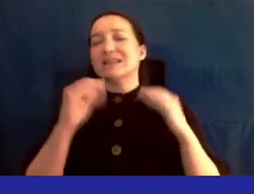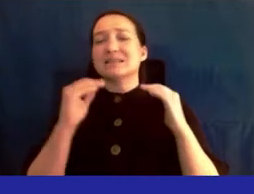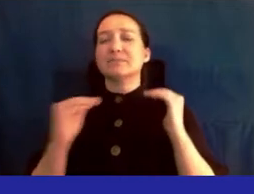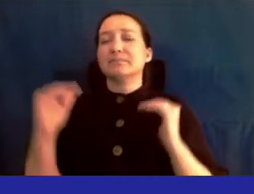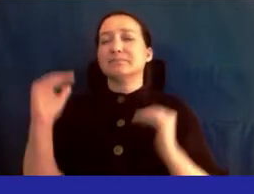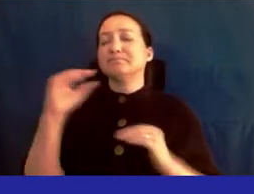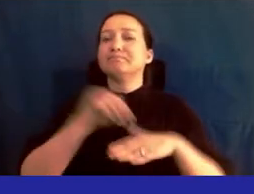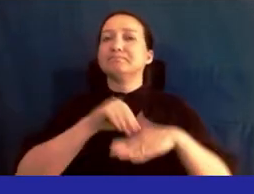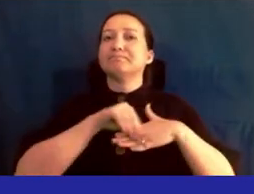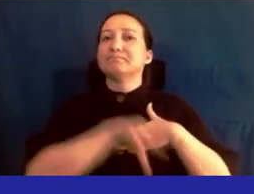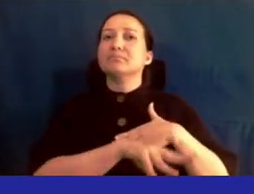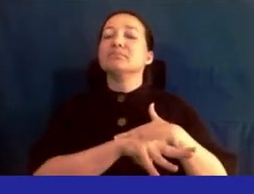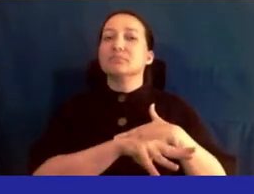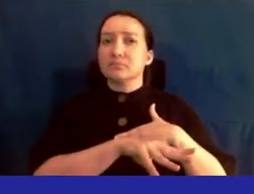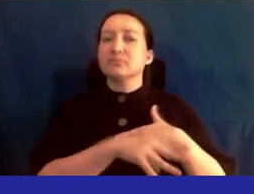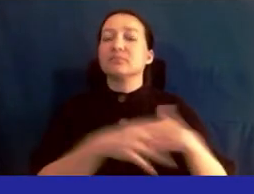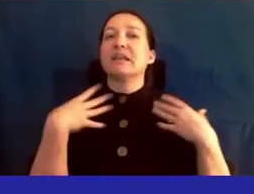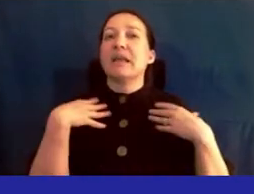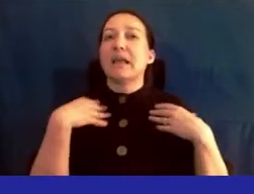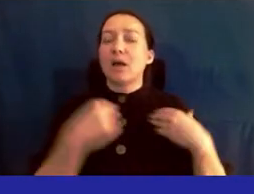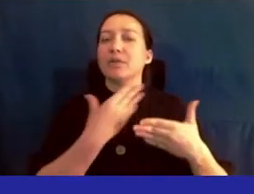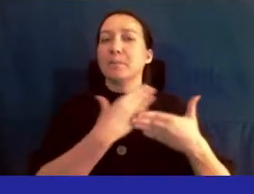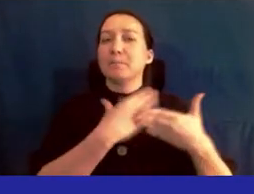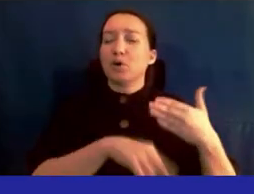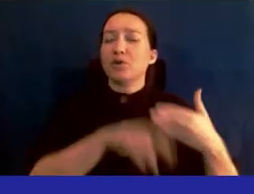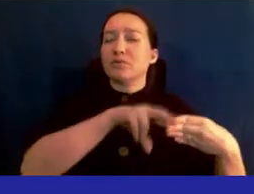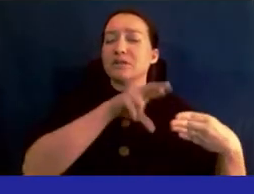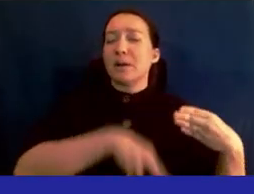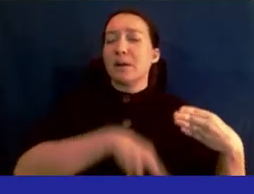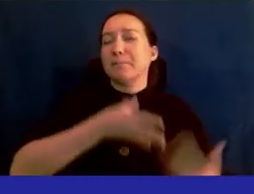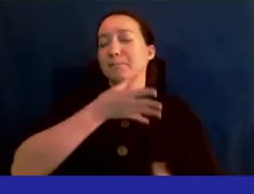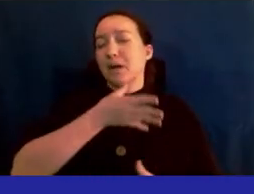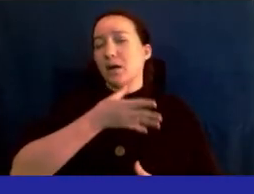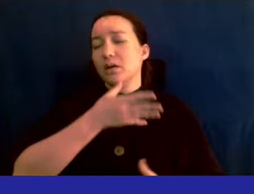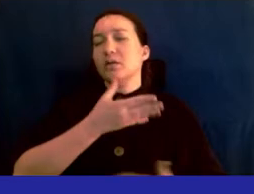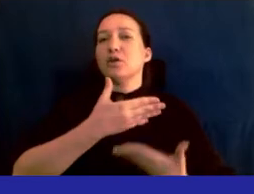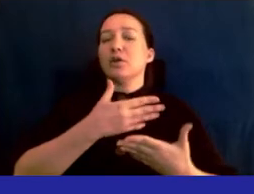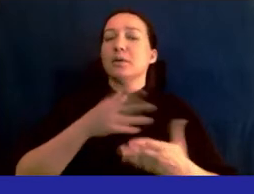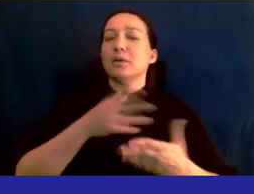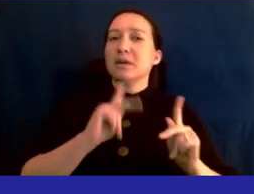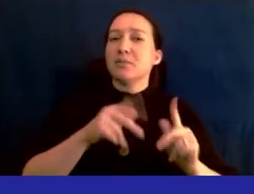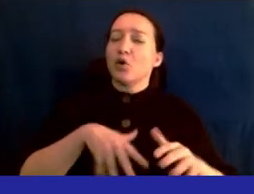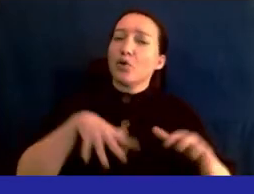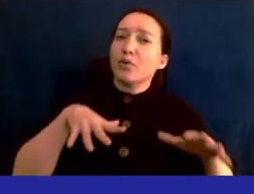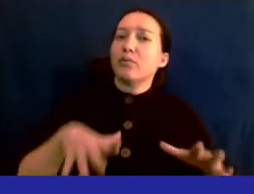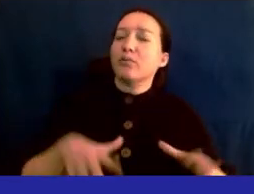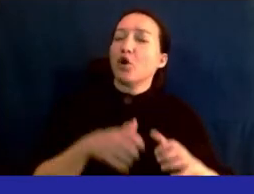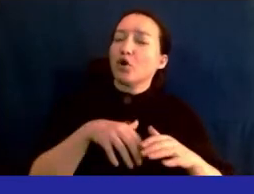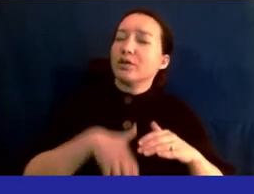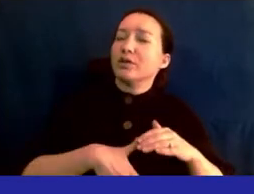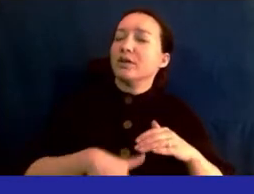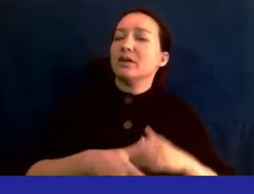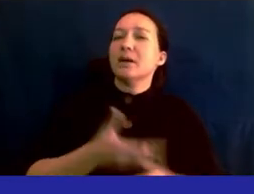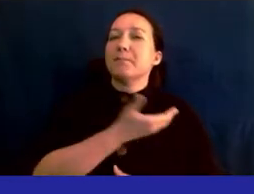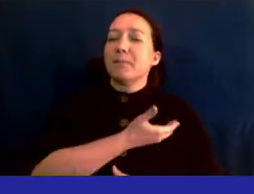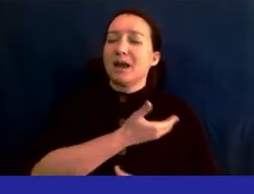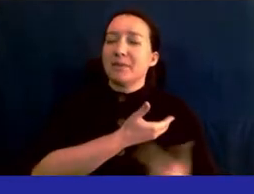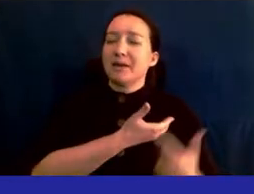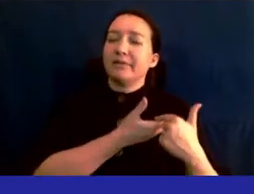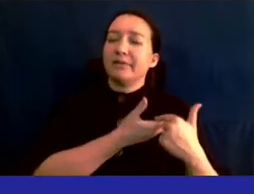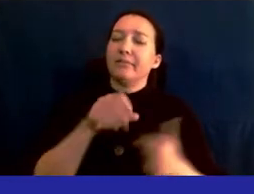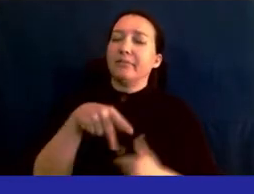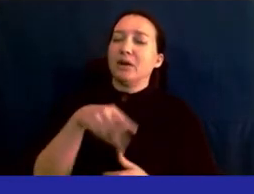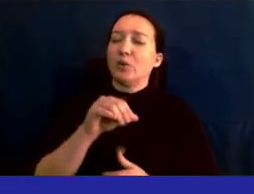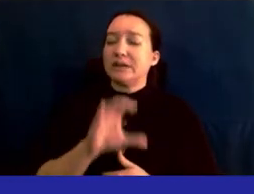disproportionately impact the health and birth outcomes of mothers and birth in people and infants of colors. We